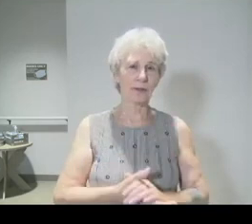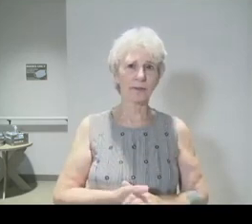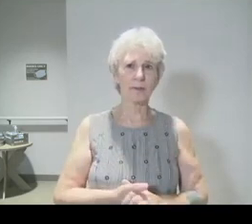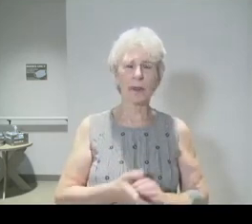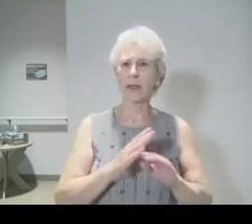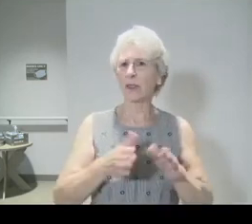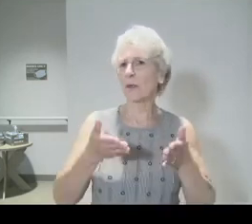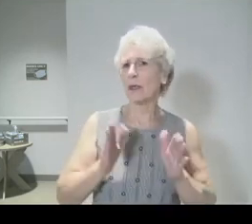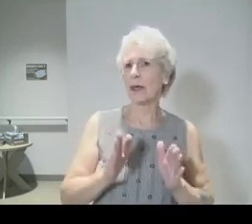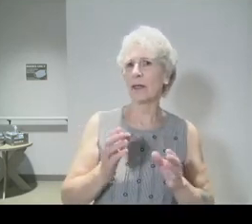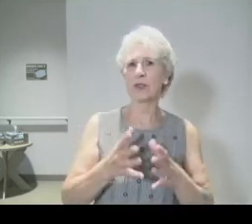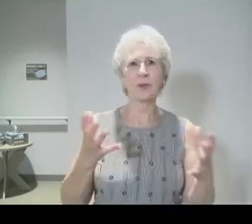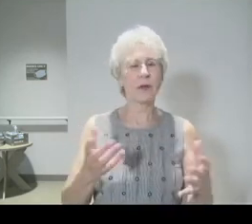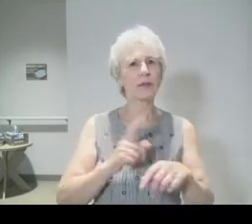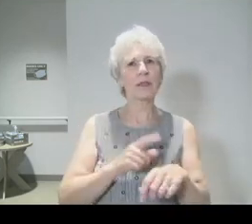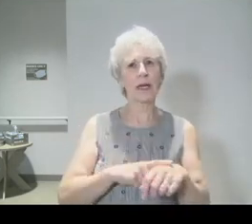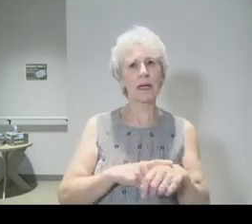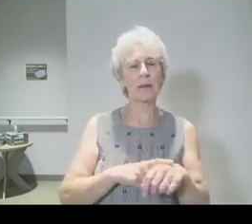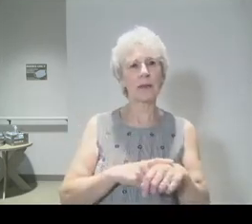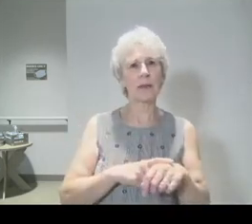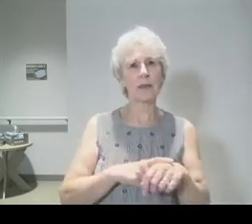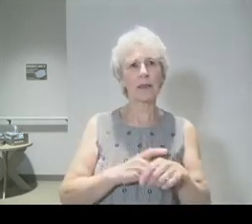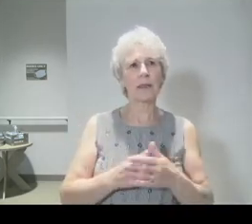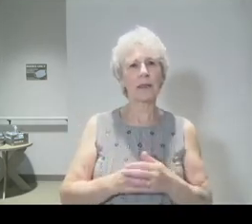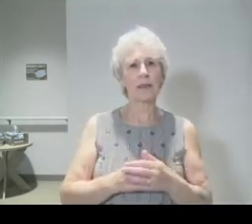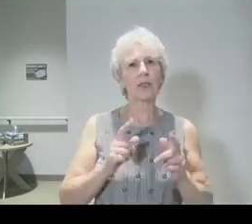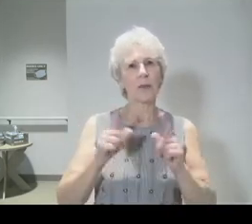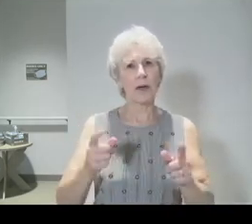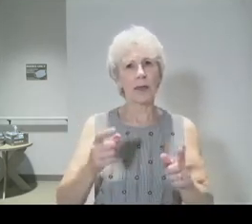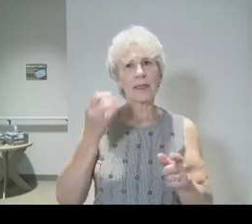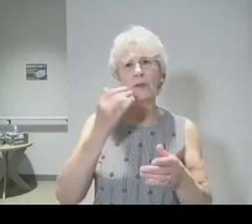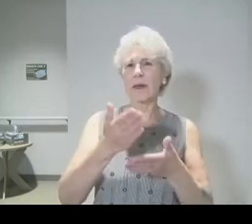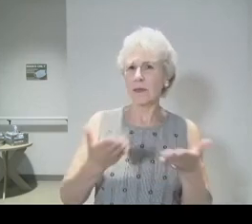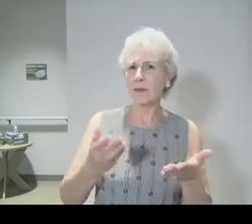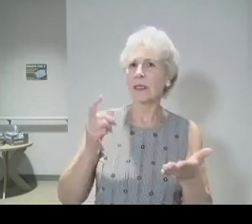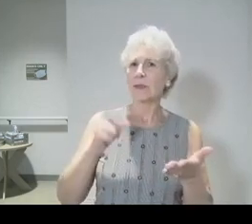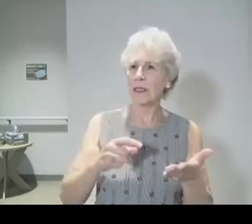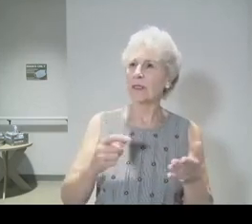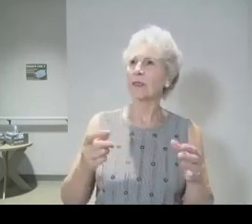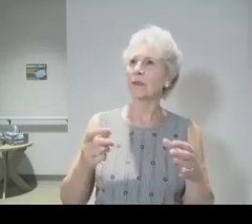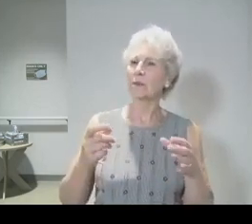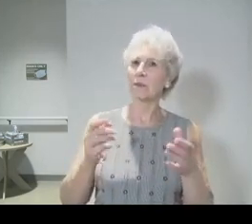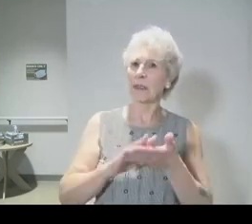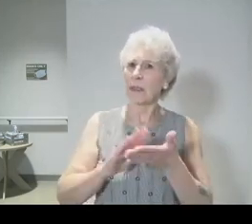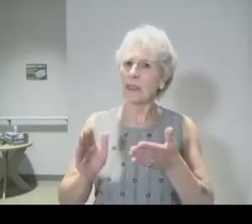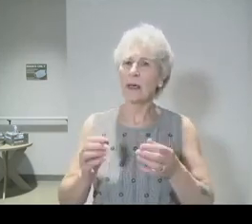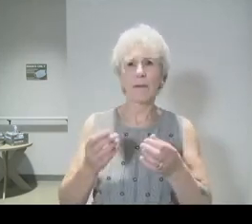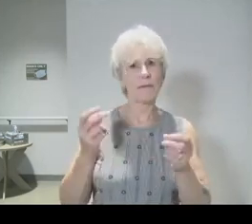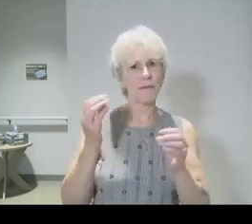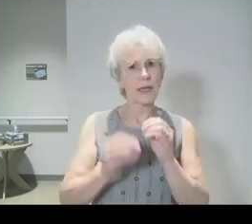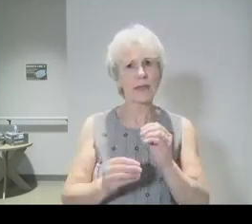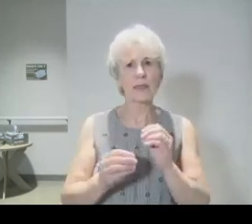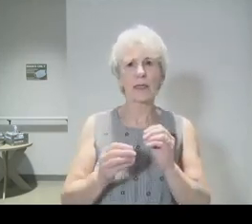Don't let too much time go by before you partake. If you have something immediately to deal with, deal with it. But